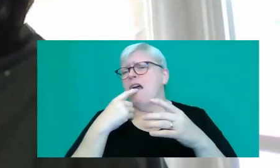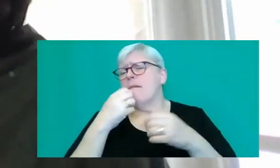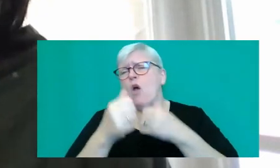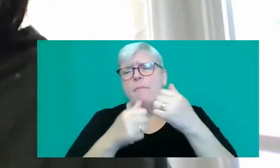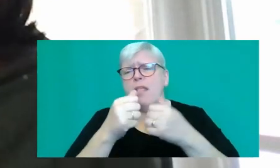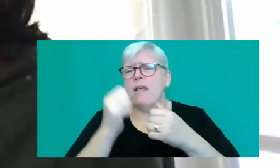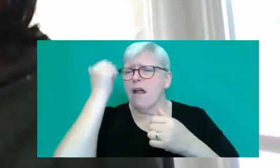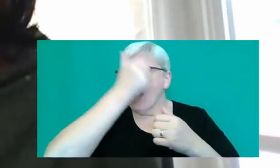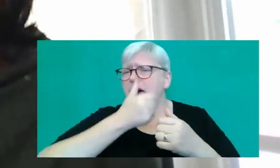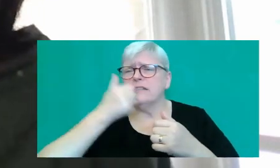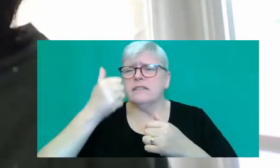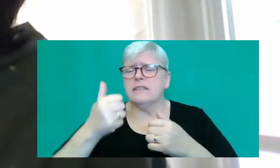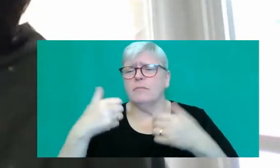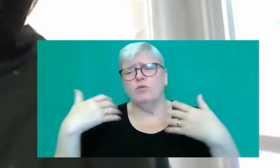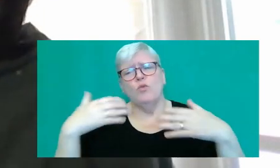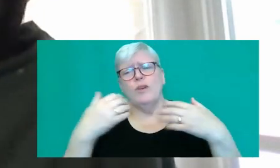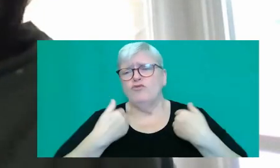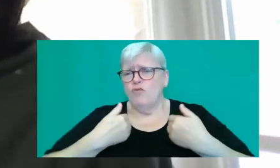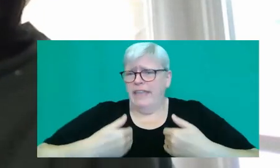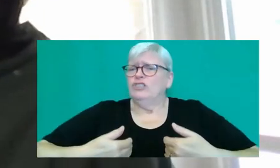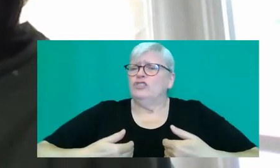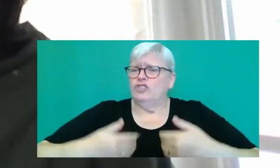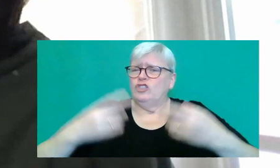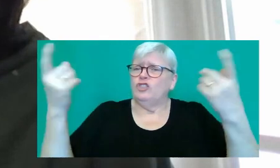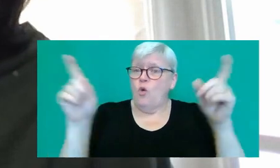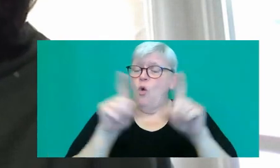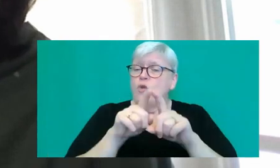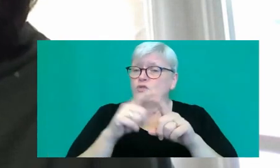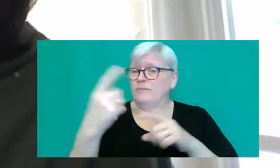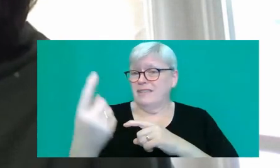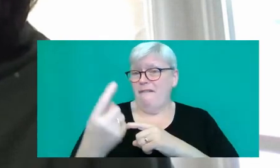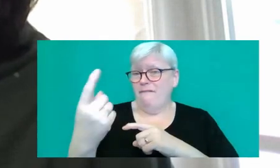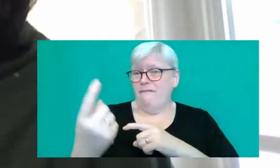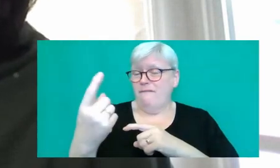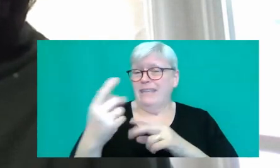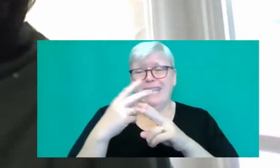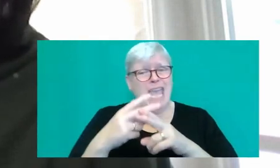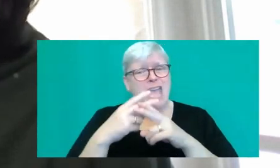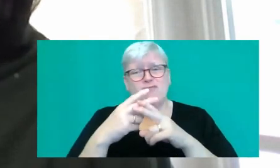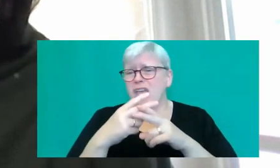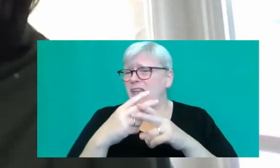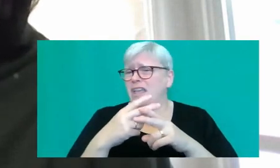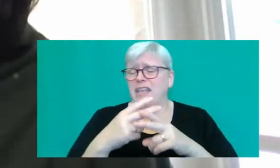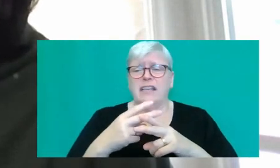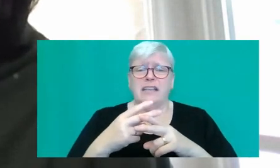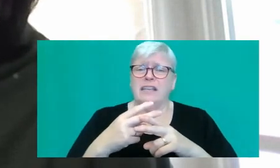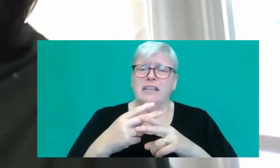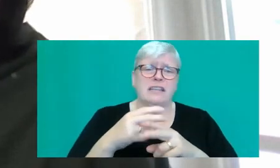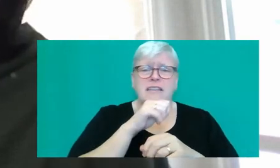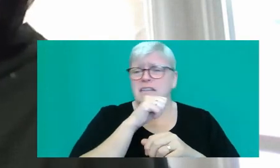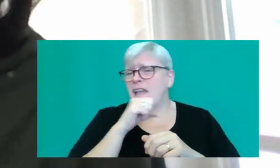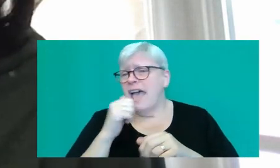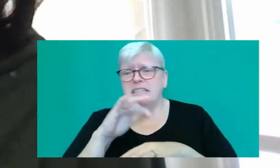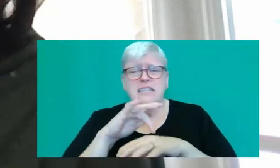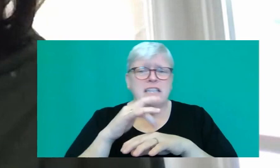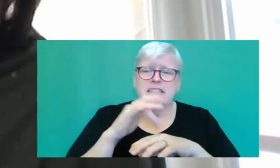he's charming, he's also rich, and he's caring and sensitive and everything